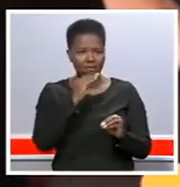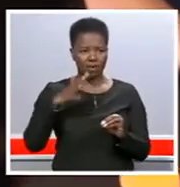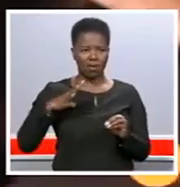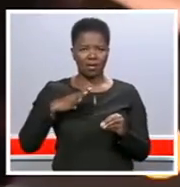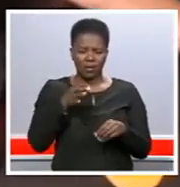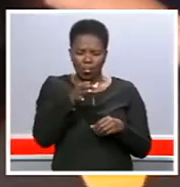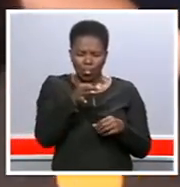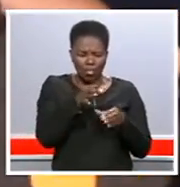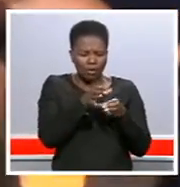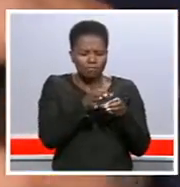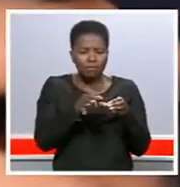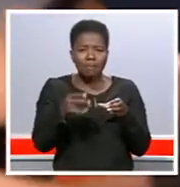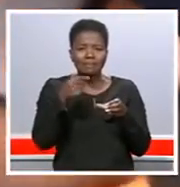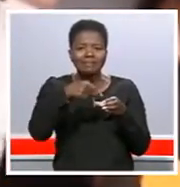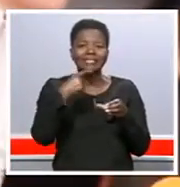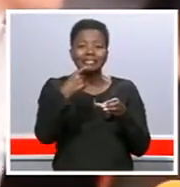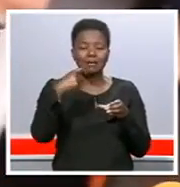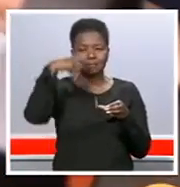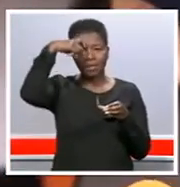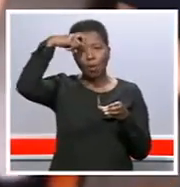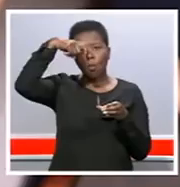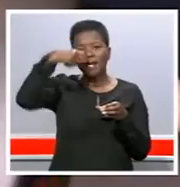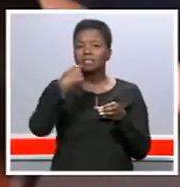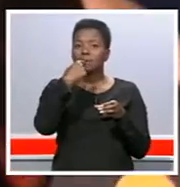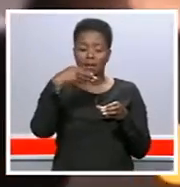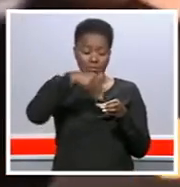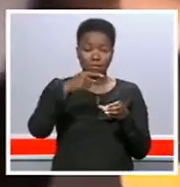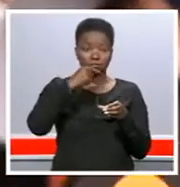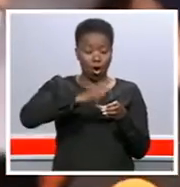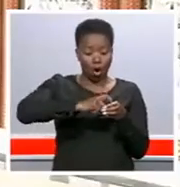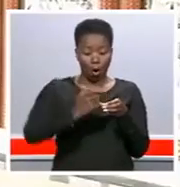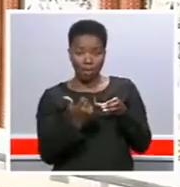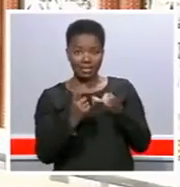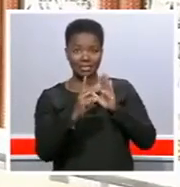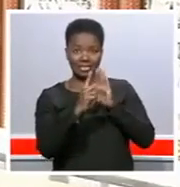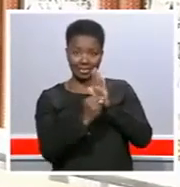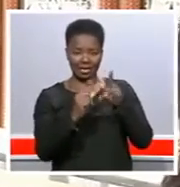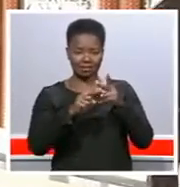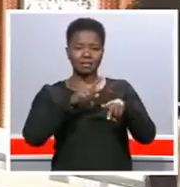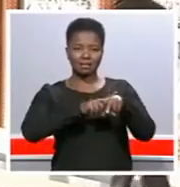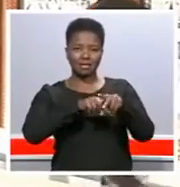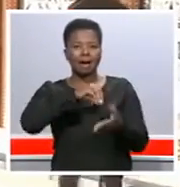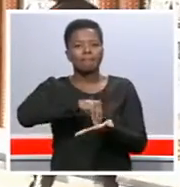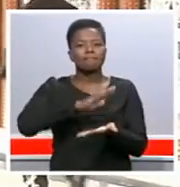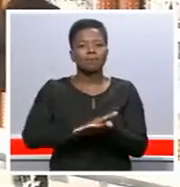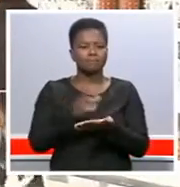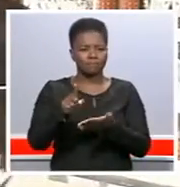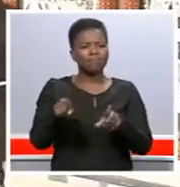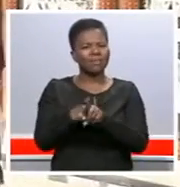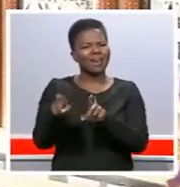container that records the date and time the device is opened. It's been developed using cell phone